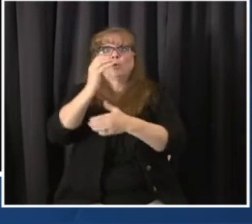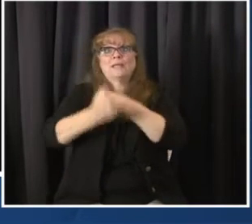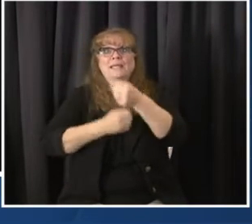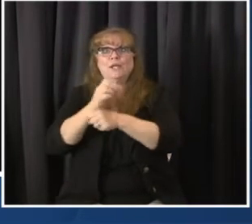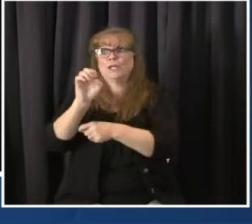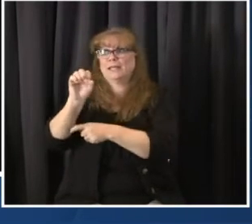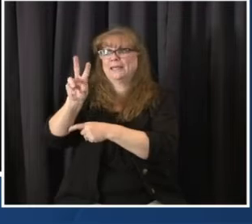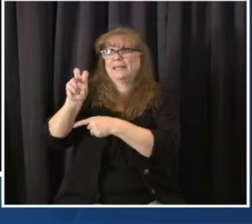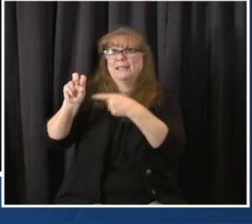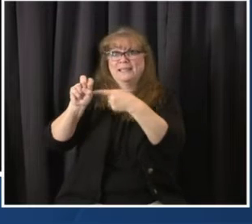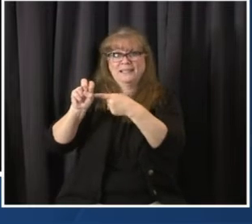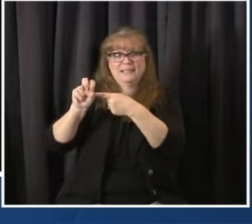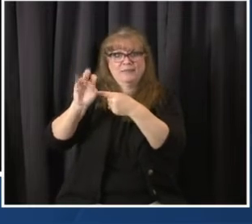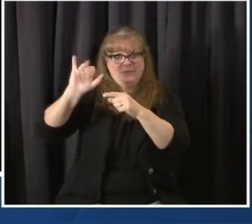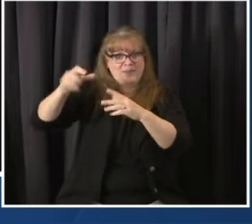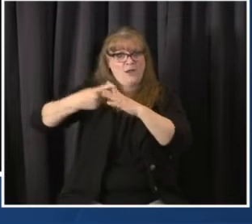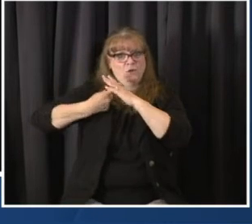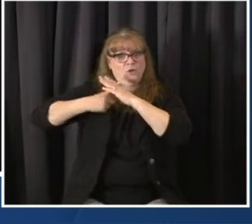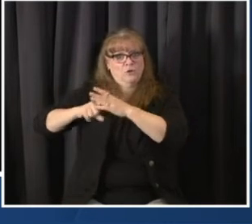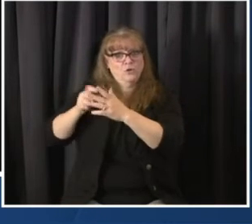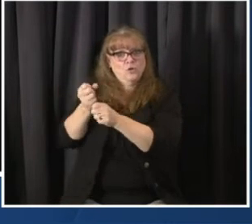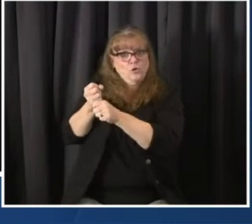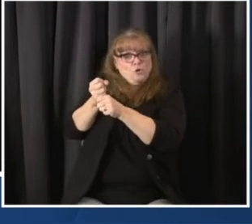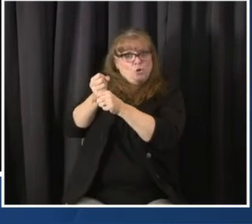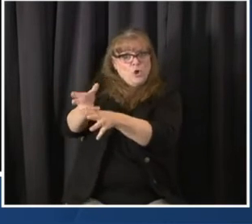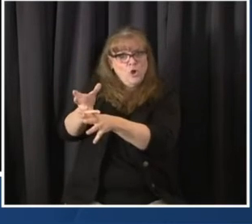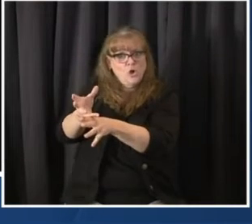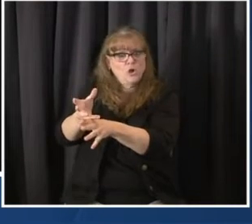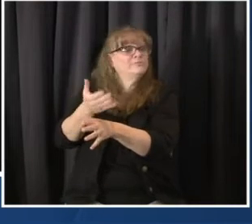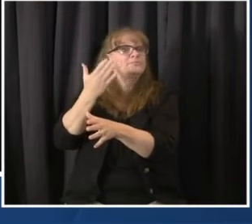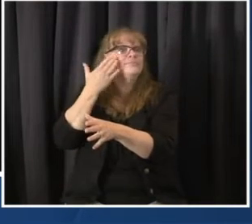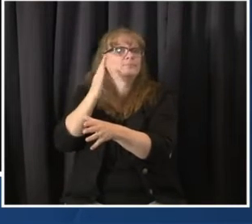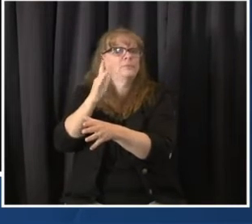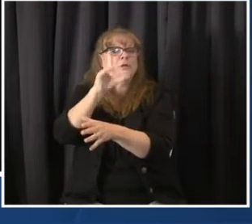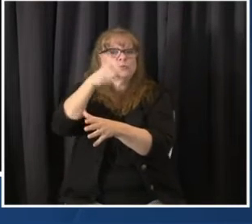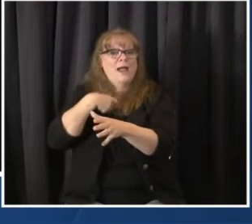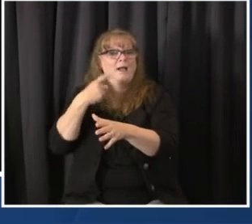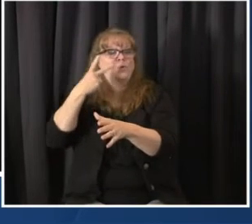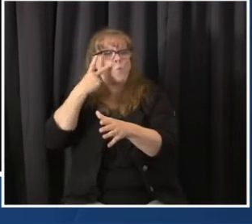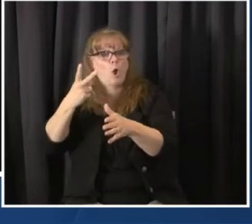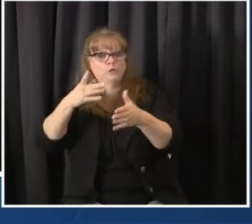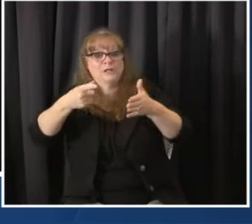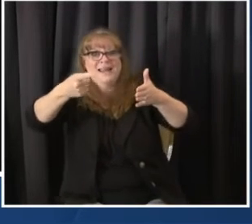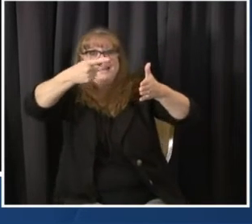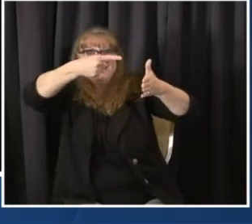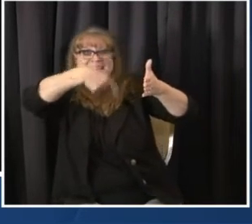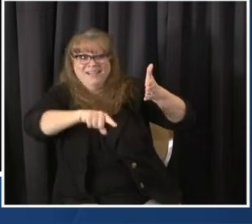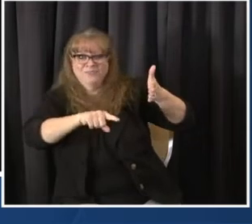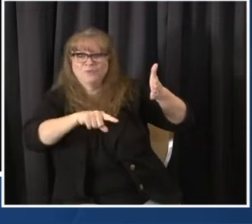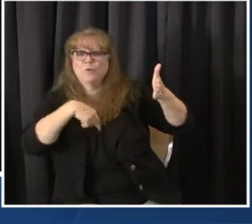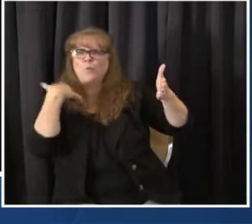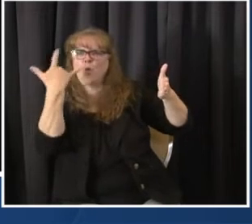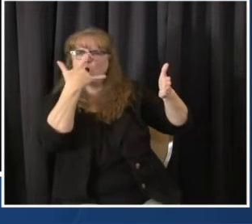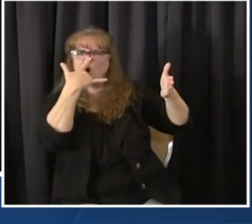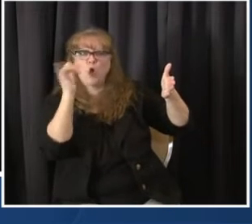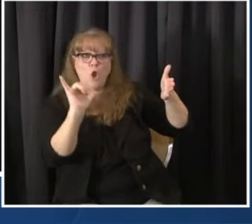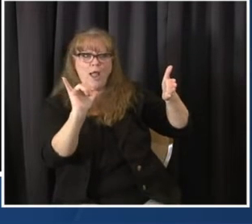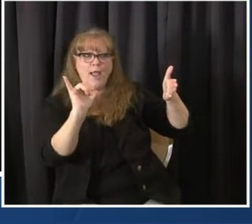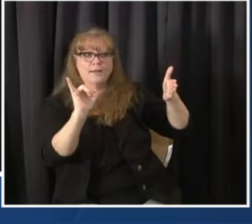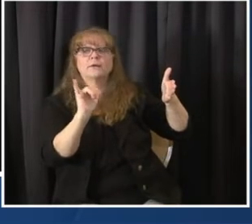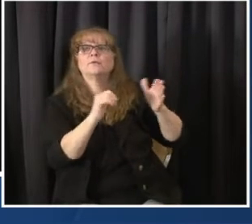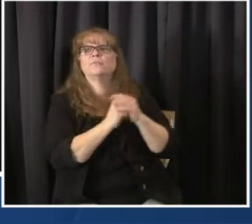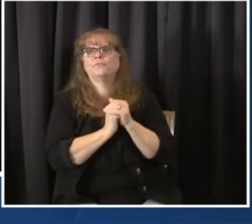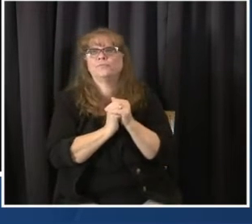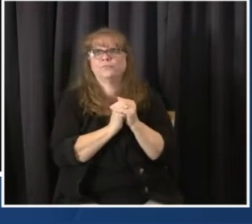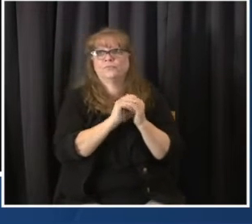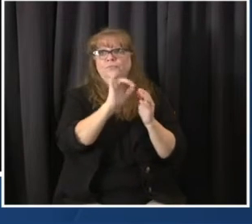next week. But this figure is showing you specifically what our seven-day moving average looks like in the red line. And you can see, if you look at the last